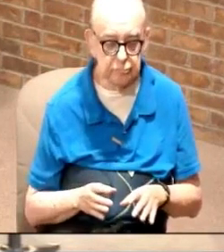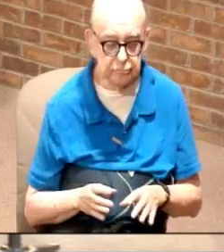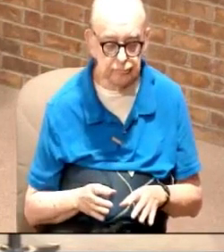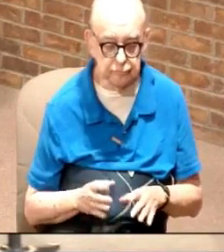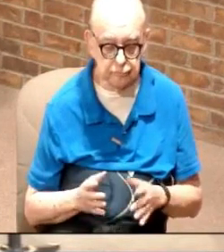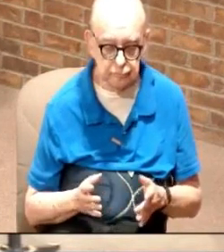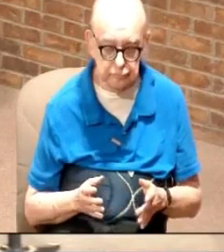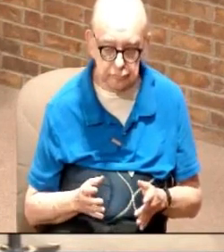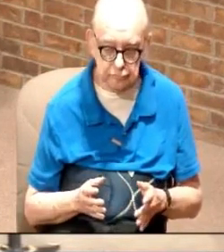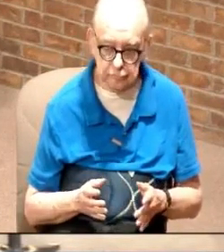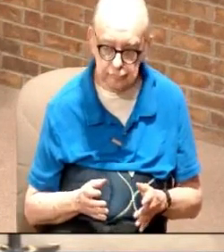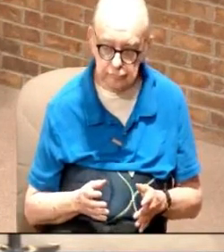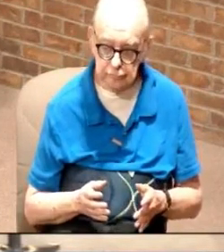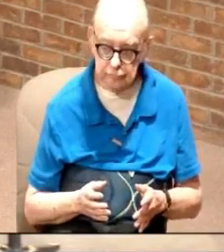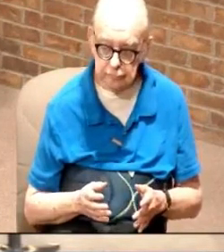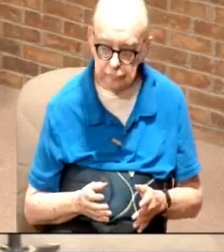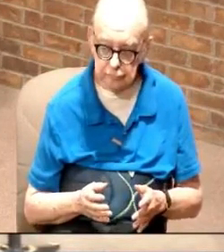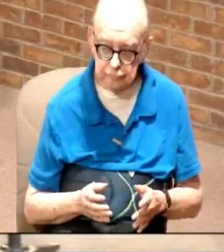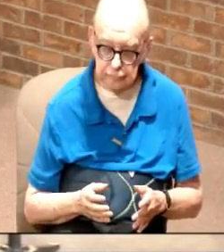just